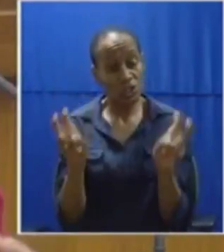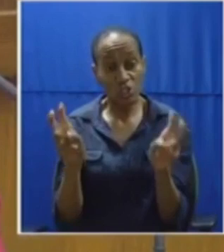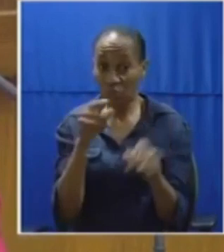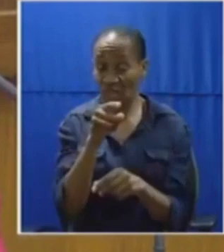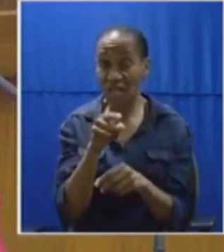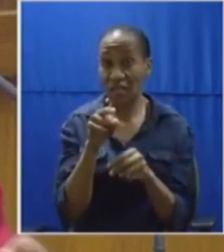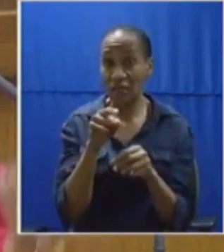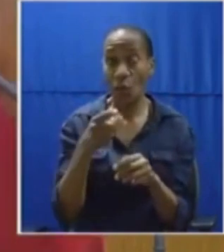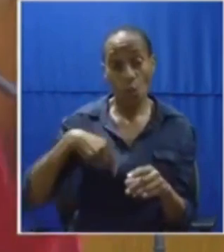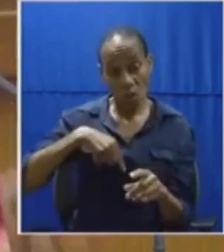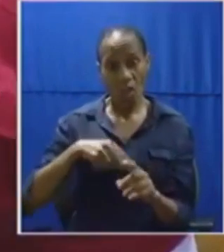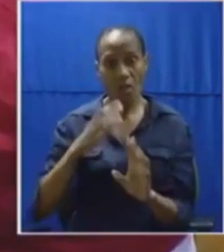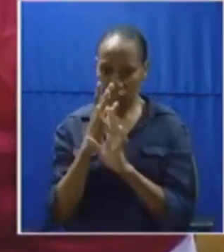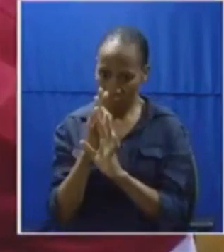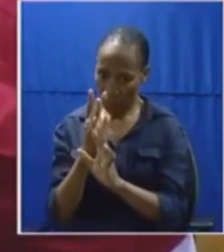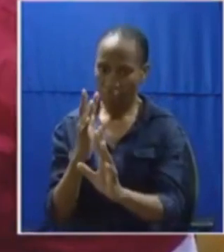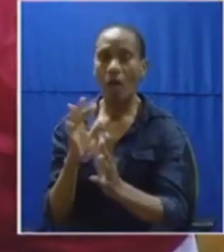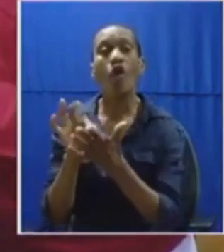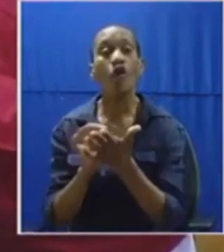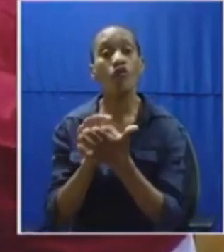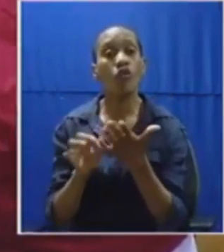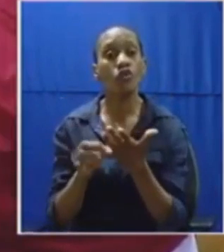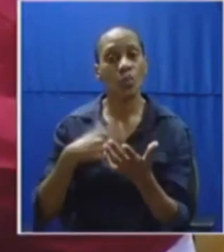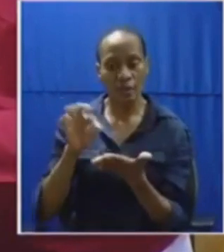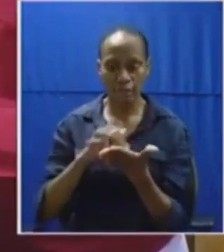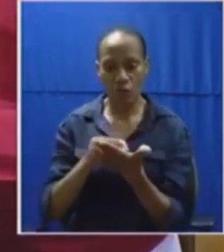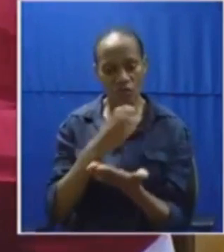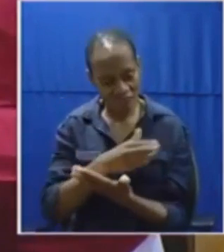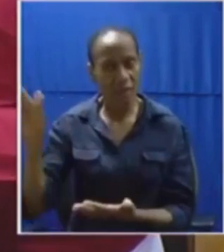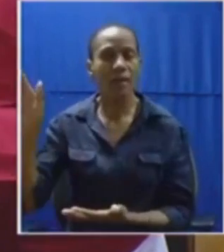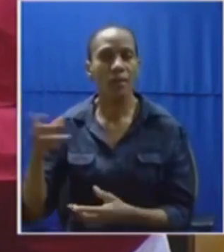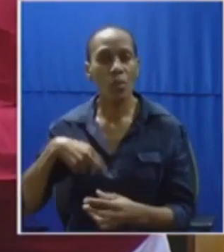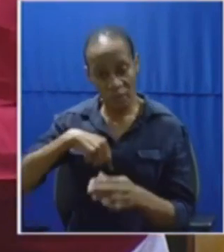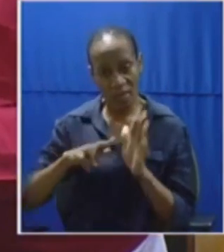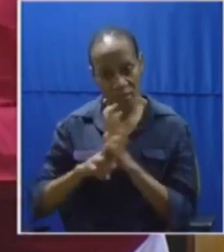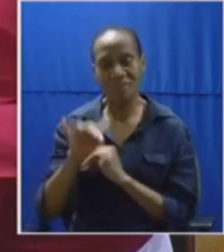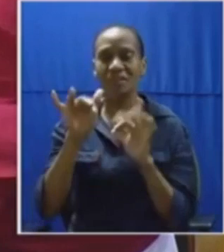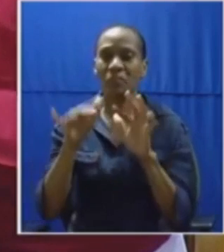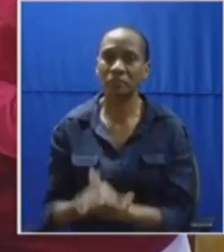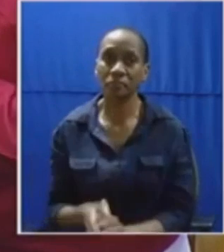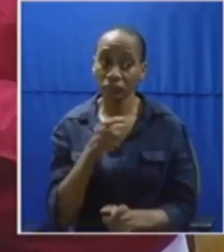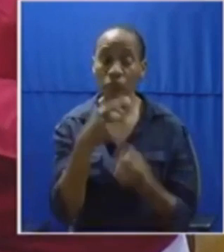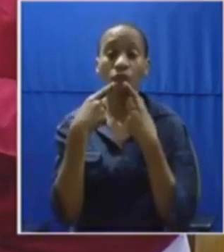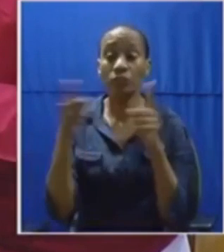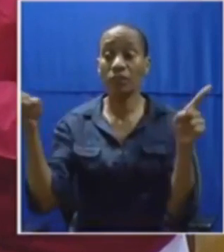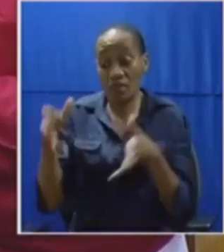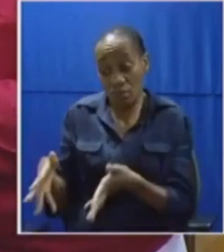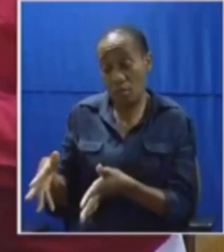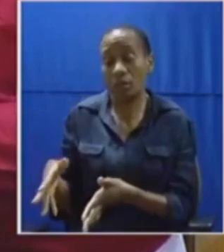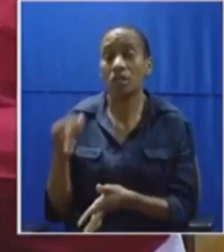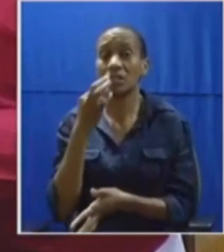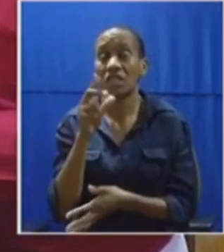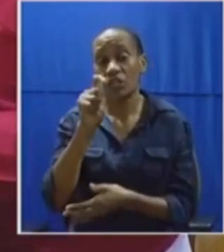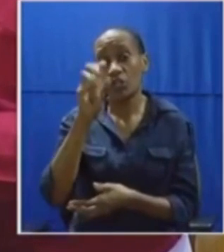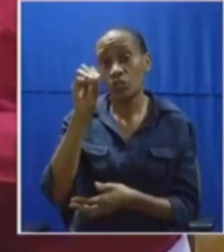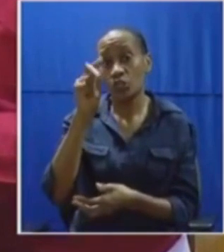go to the picket lines and defend this strategic asset of our people. You made an announcement here that Total